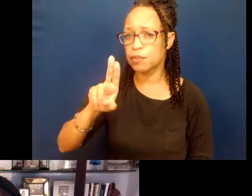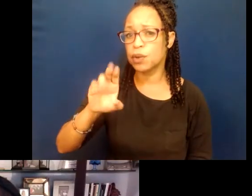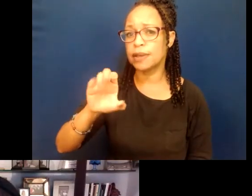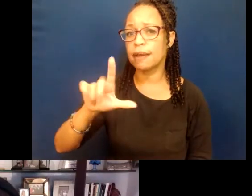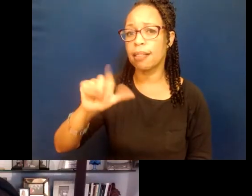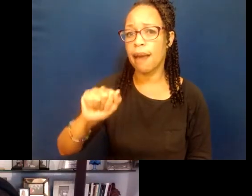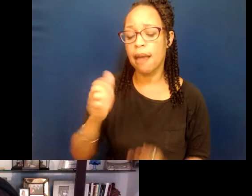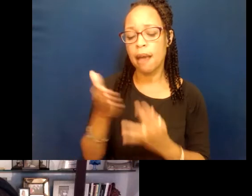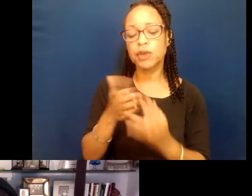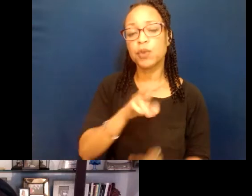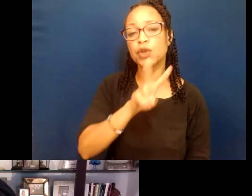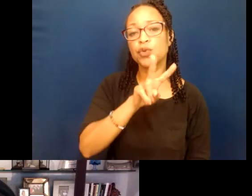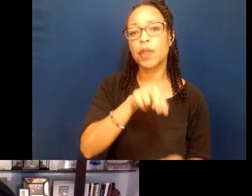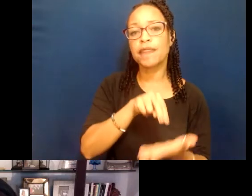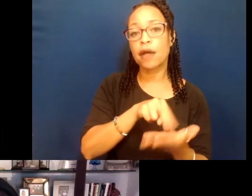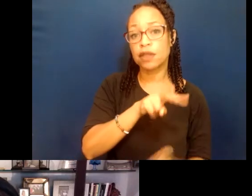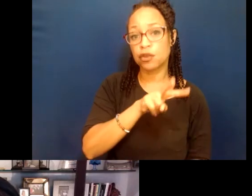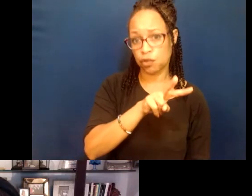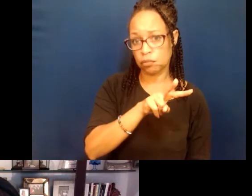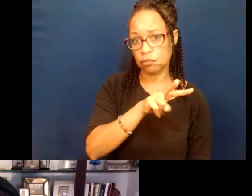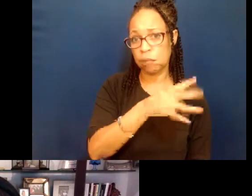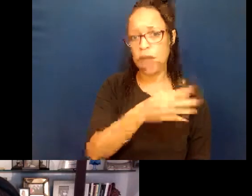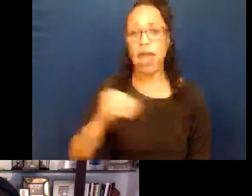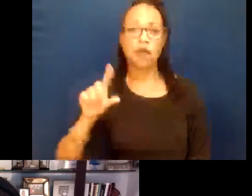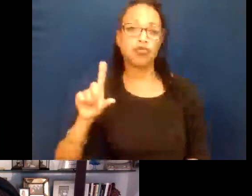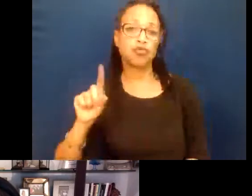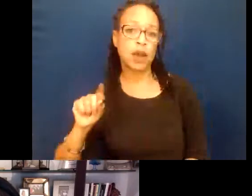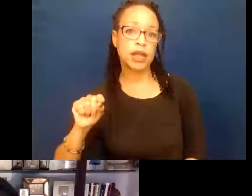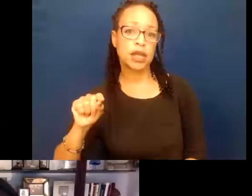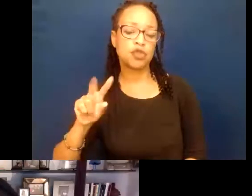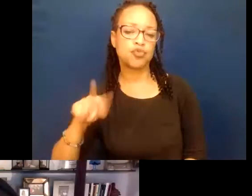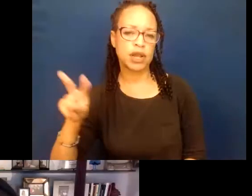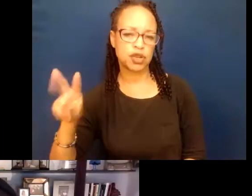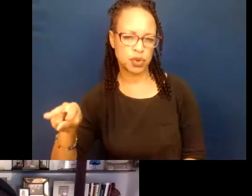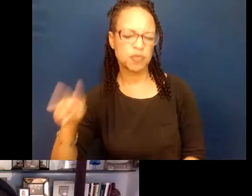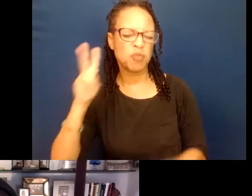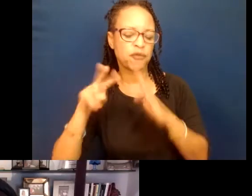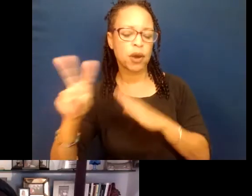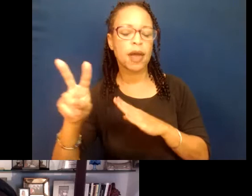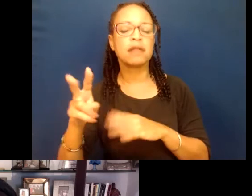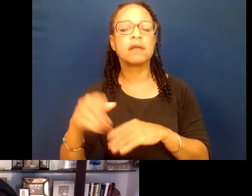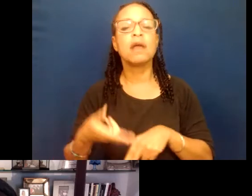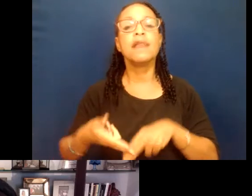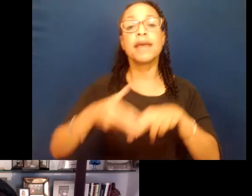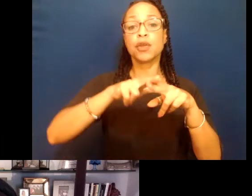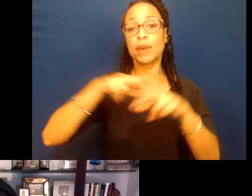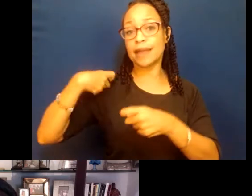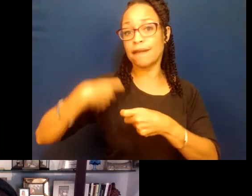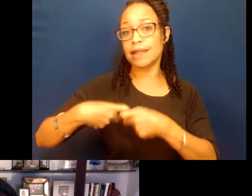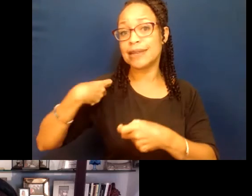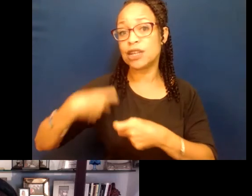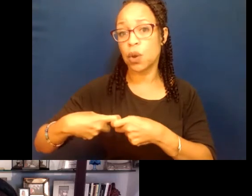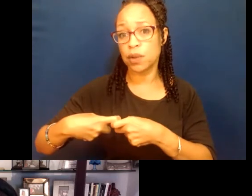between 2002 and 2022, so we forecasted this, the increase of Latinos' share